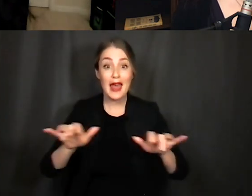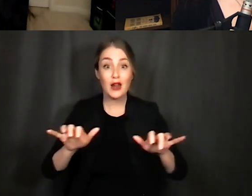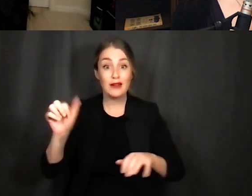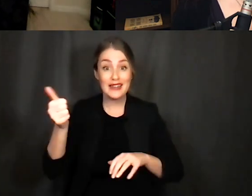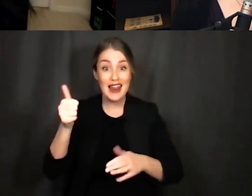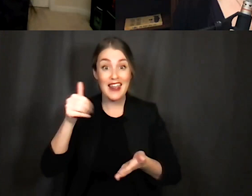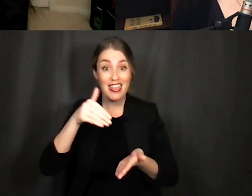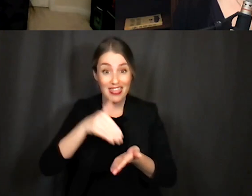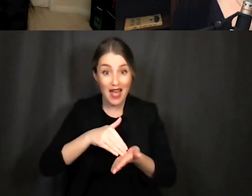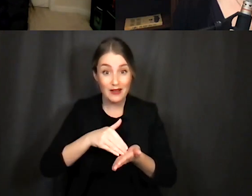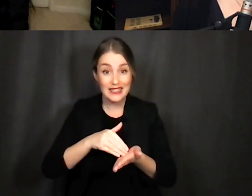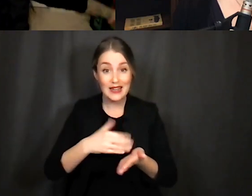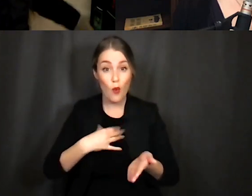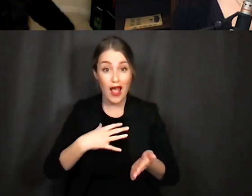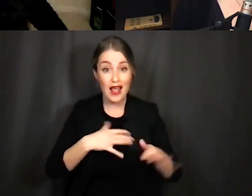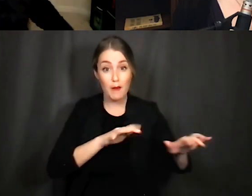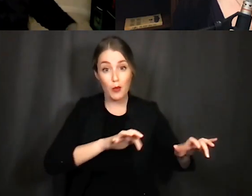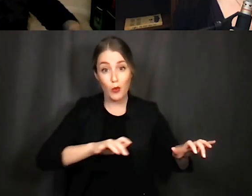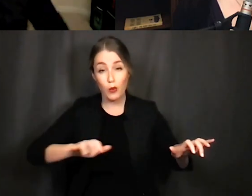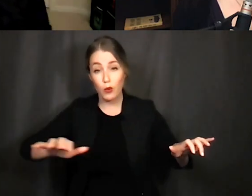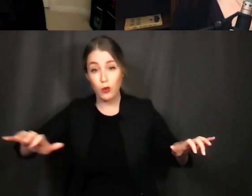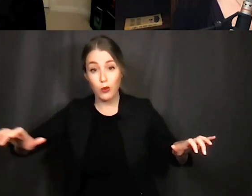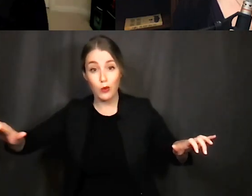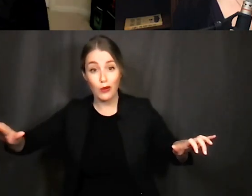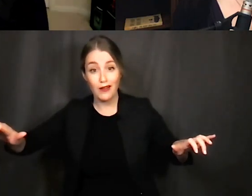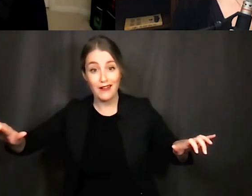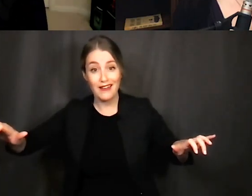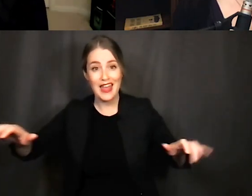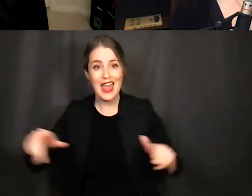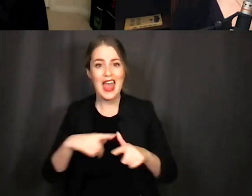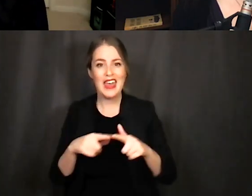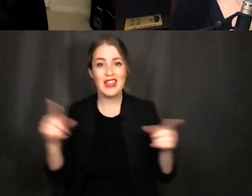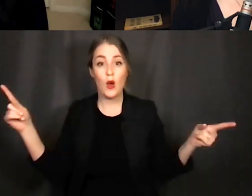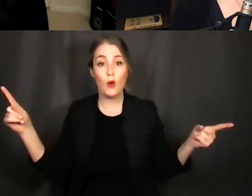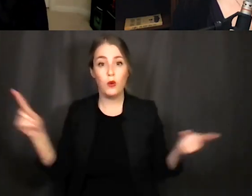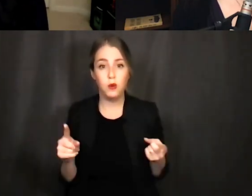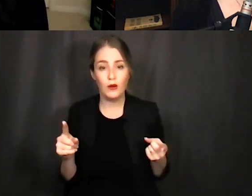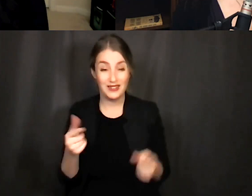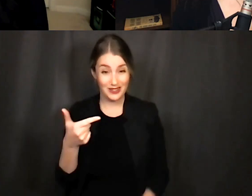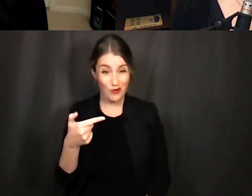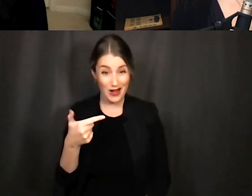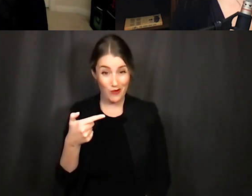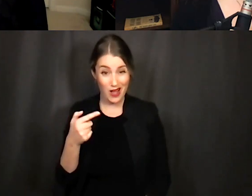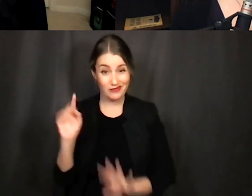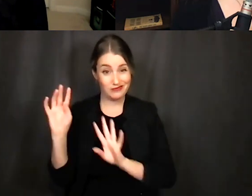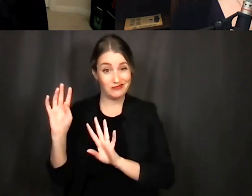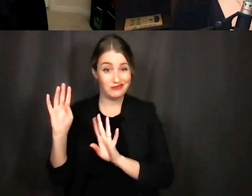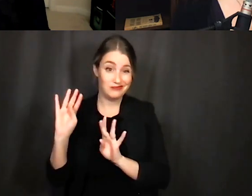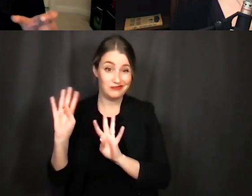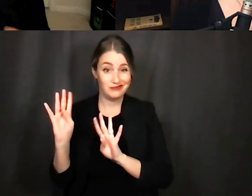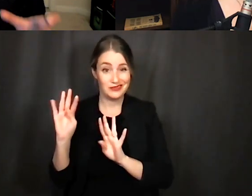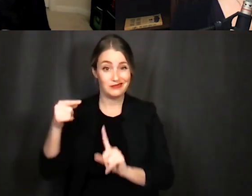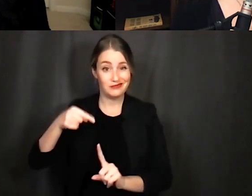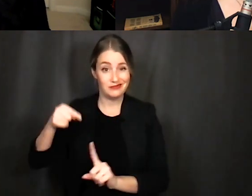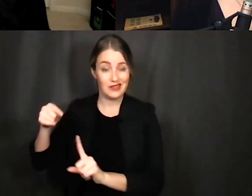and then you take that piano and you leave 22 behind that's how a cochlear implant is working it is utilizing